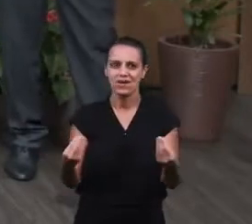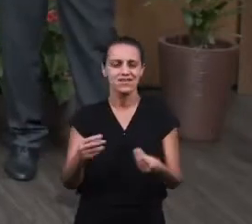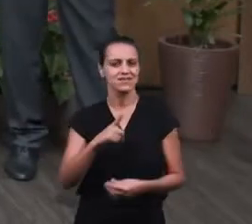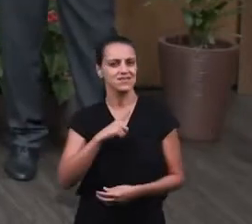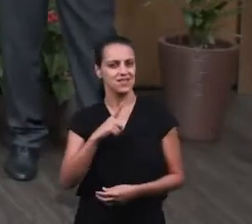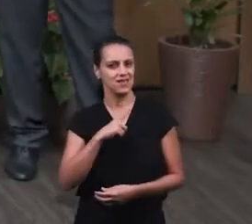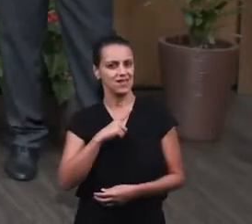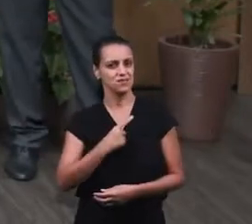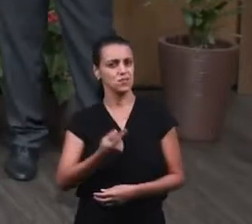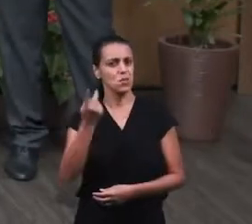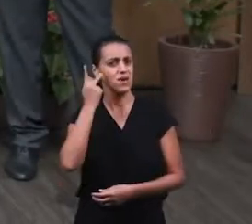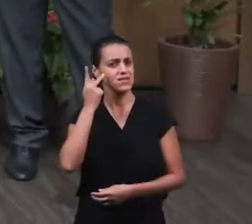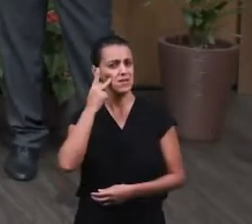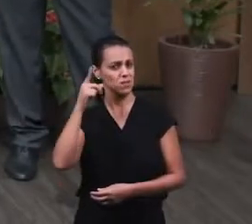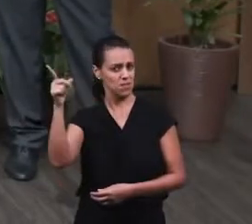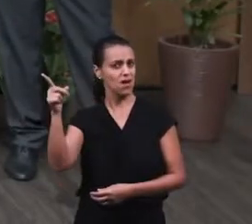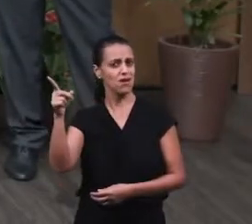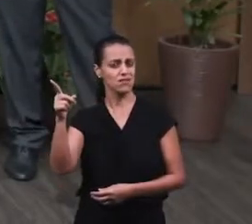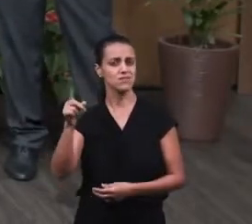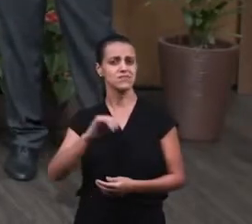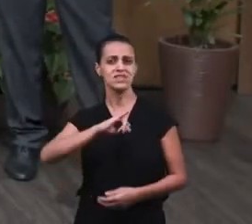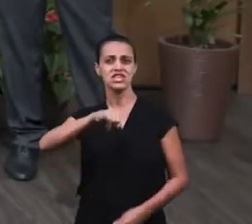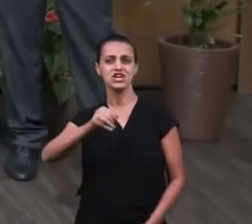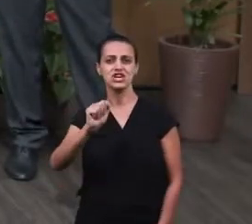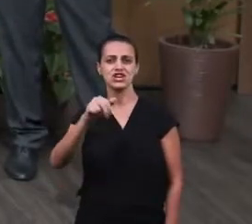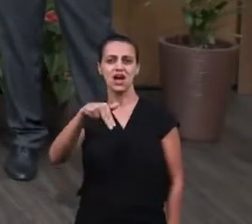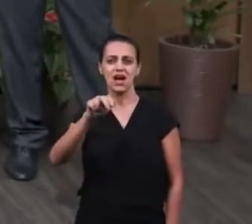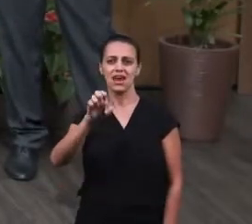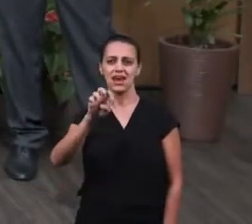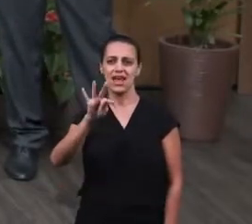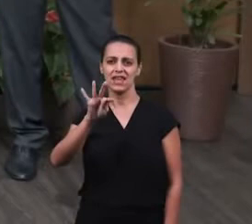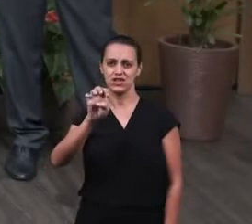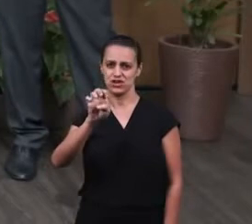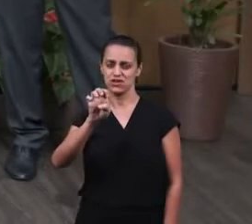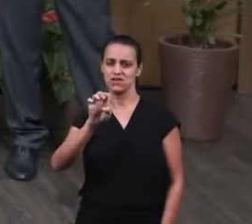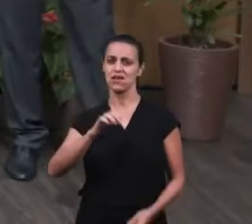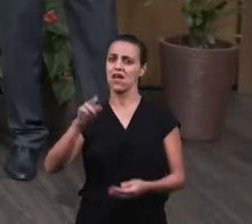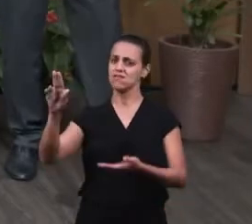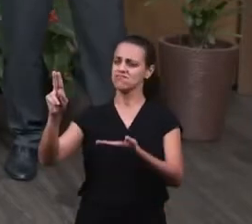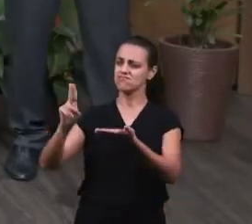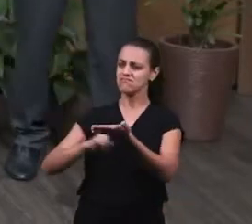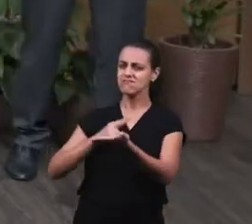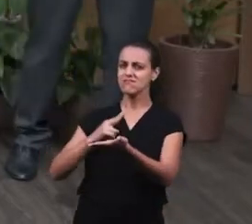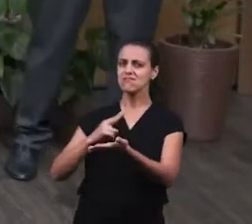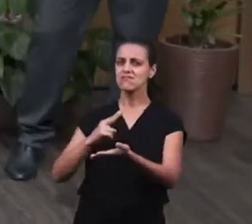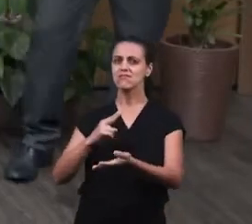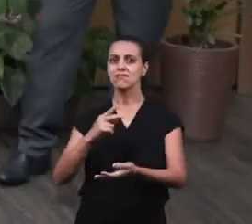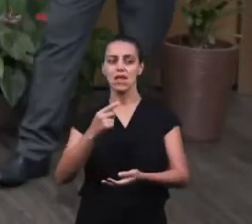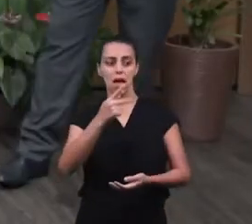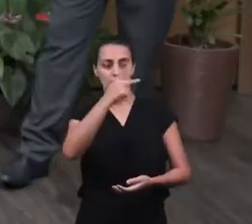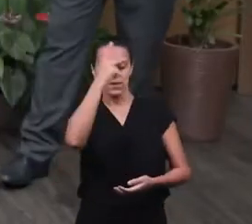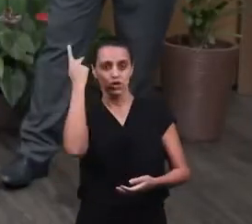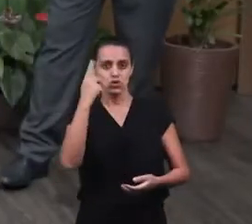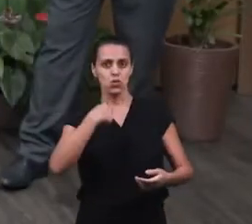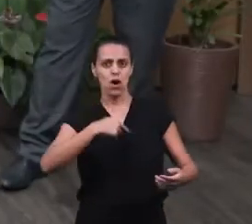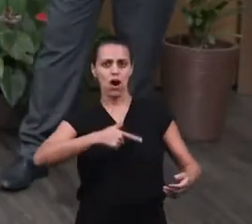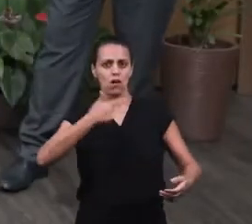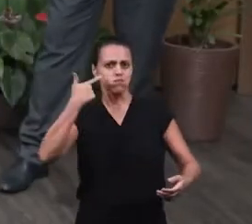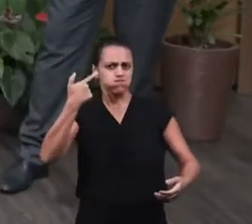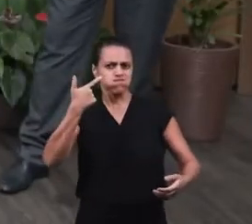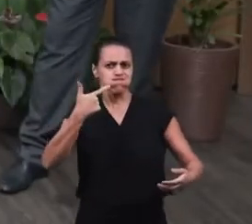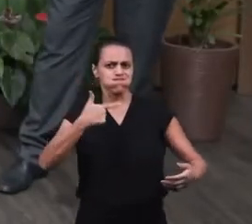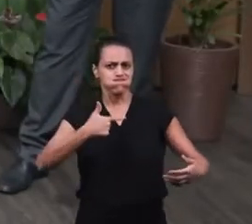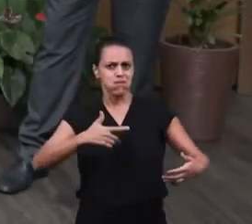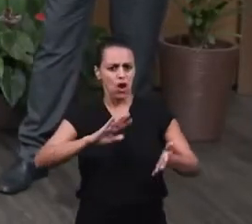experiences that were shared with us. And one of them came from Sao Paulo, from Jeanette. As she says, was approached by